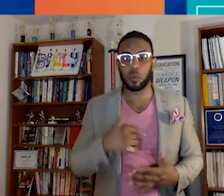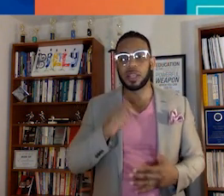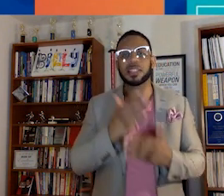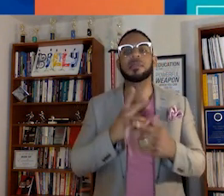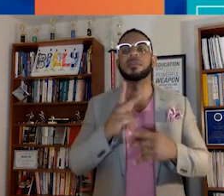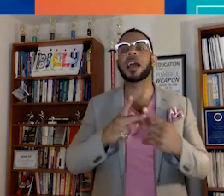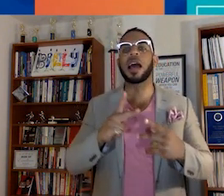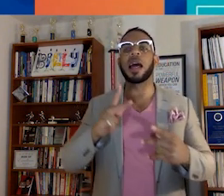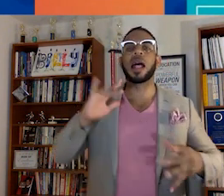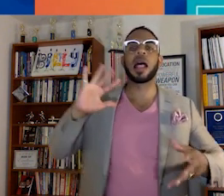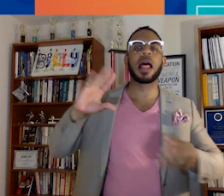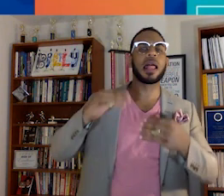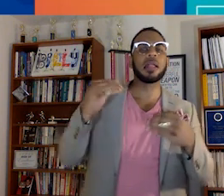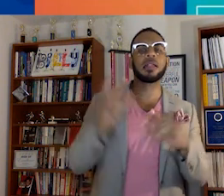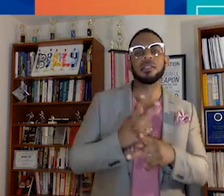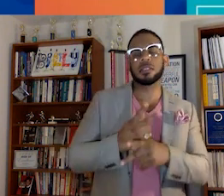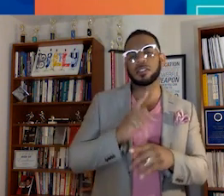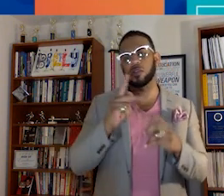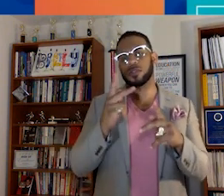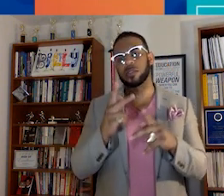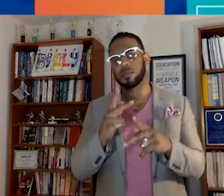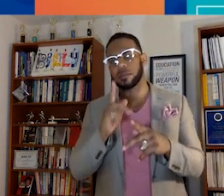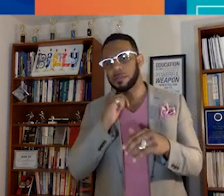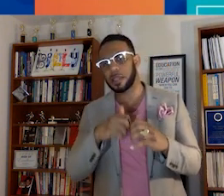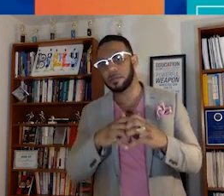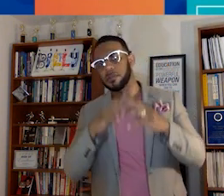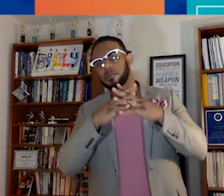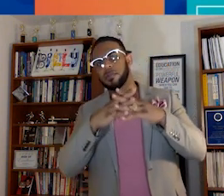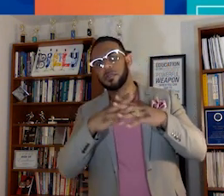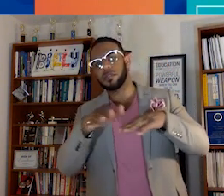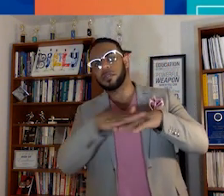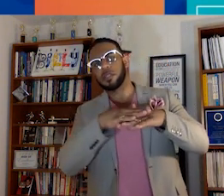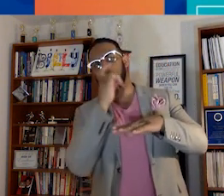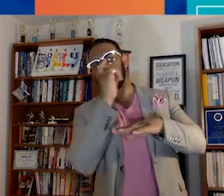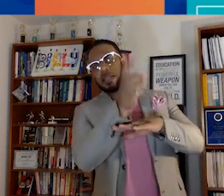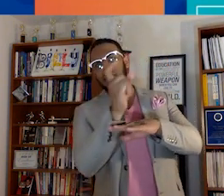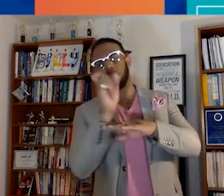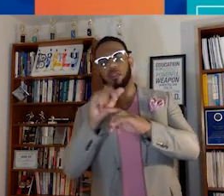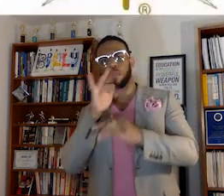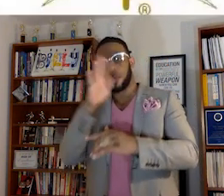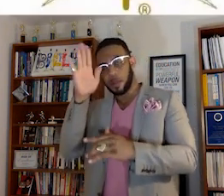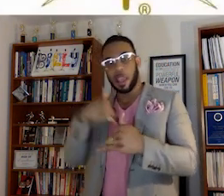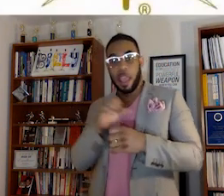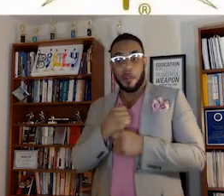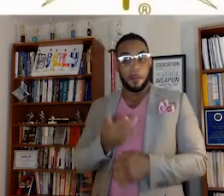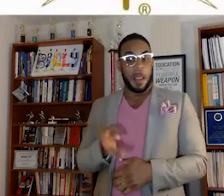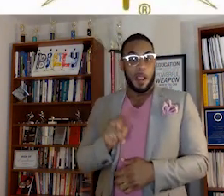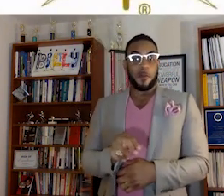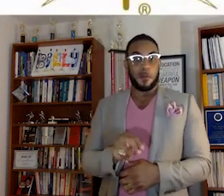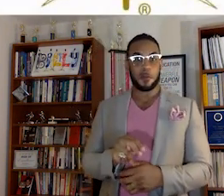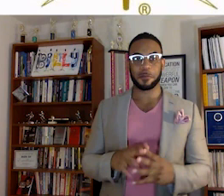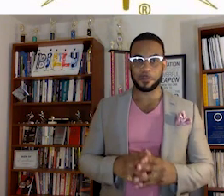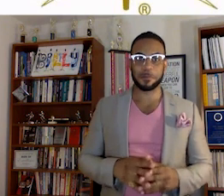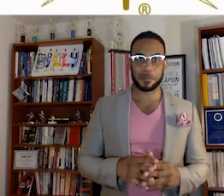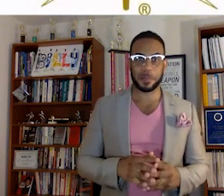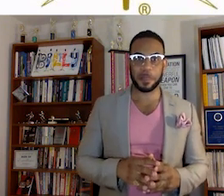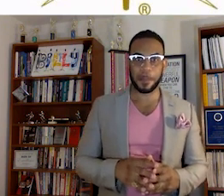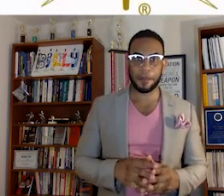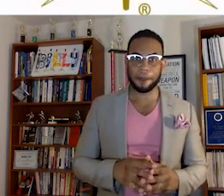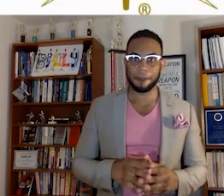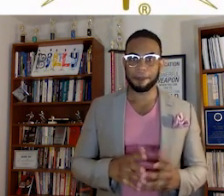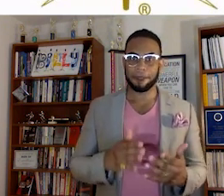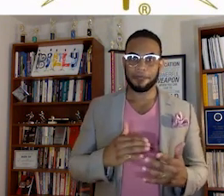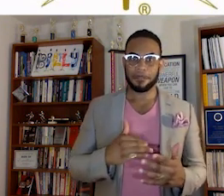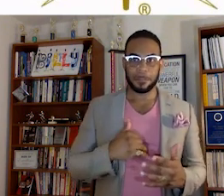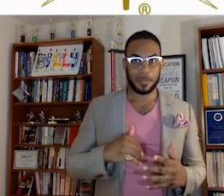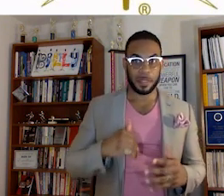need some sort of aggregation to being able to surface this to parents. So I created my own, and I landed